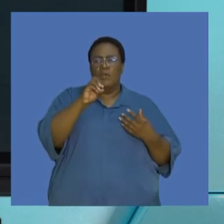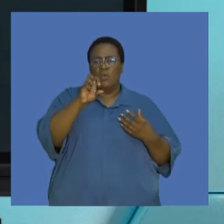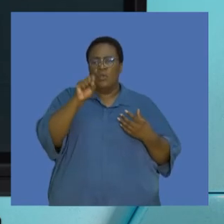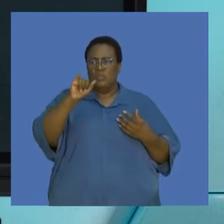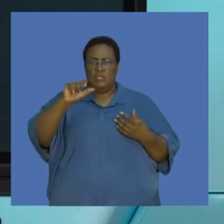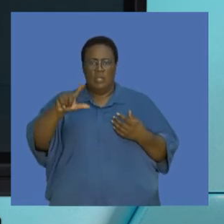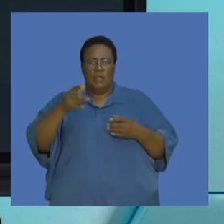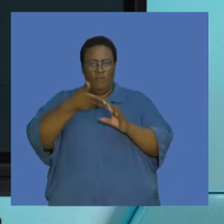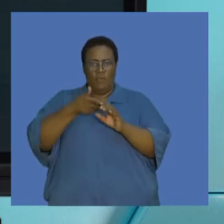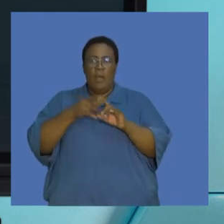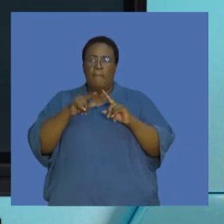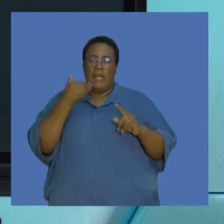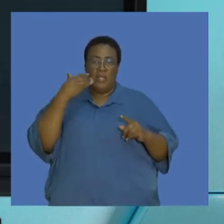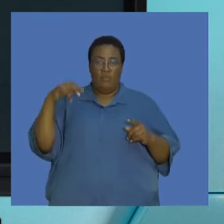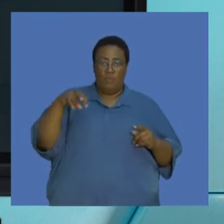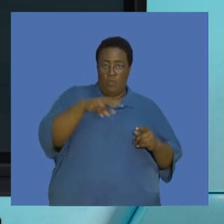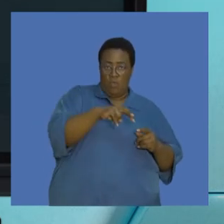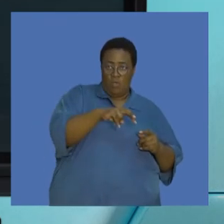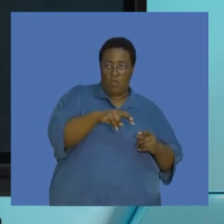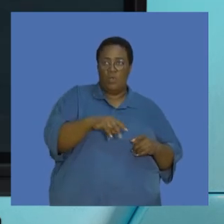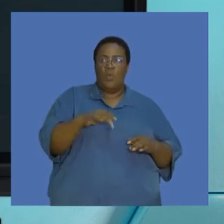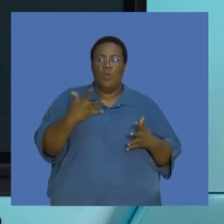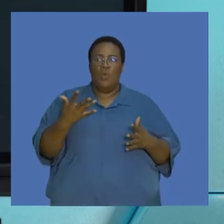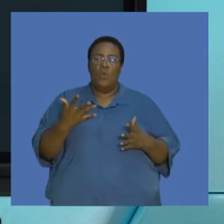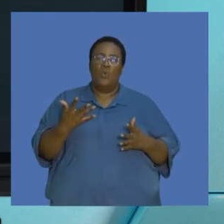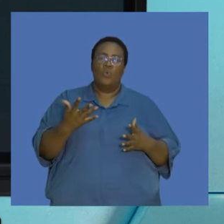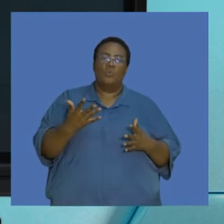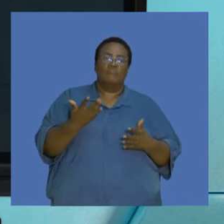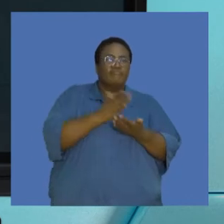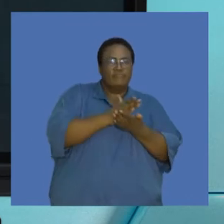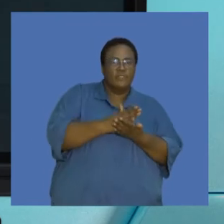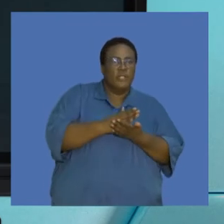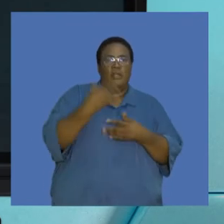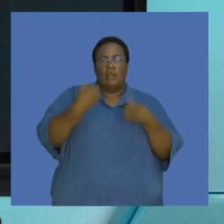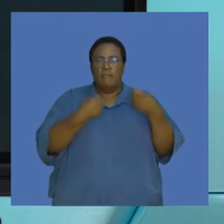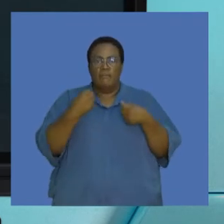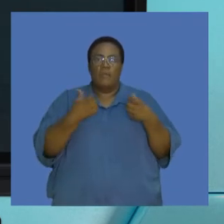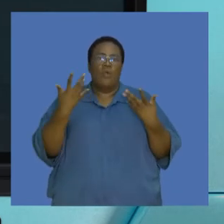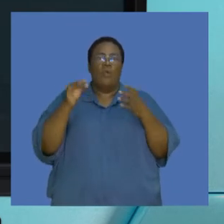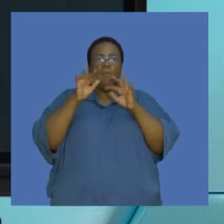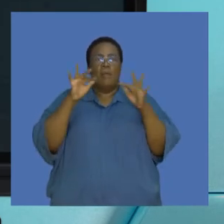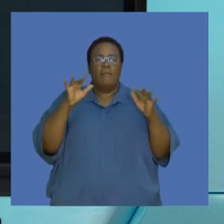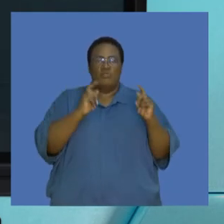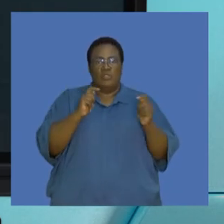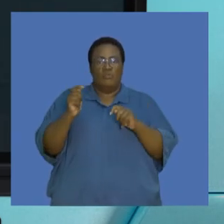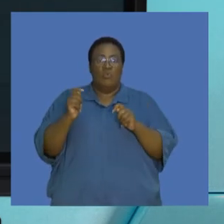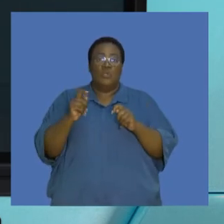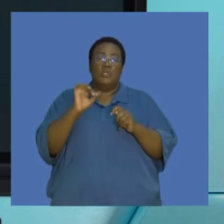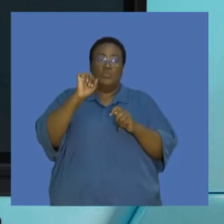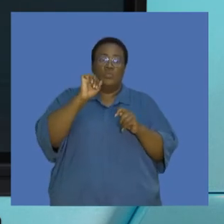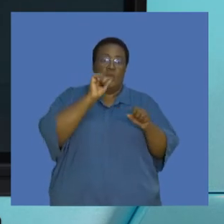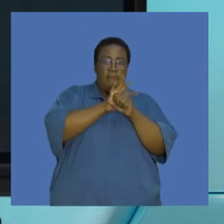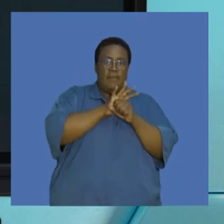fuels to get you from point A to B. However, if you walk and if you use a shared motor vehicle or public transport,